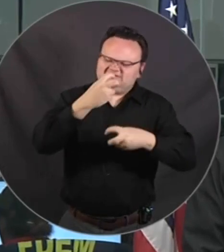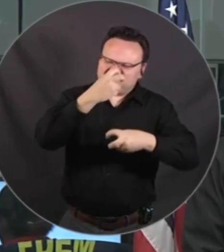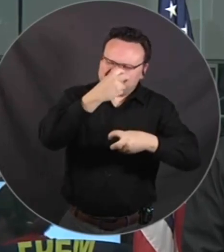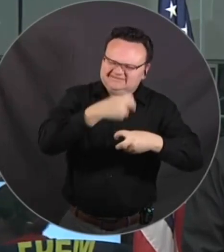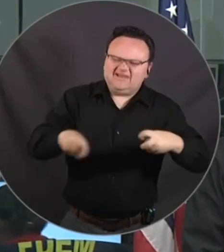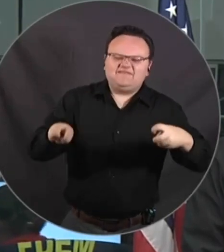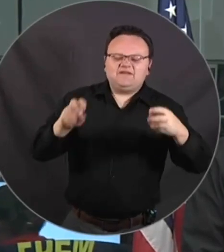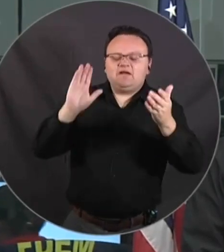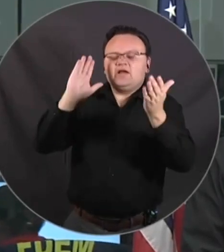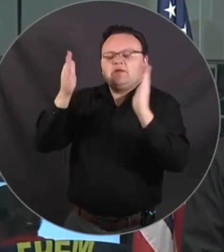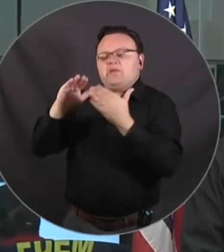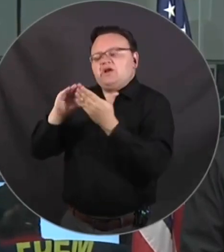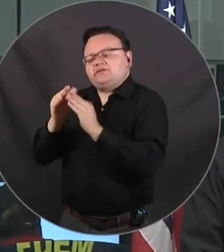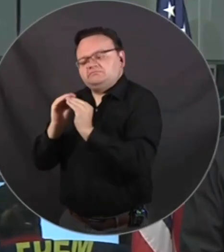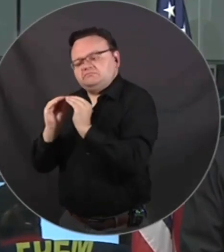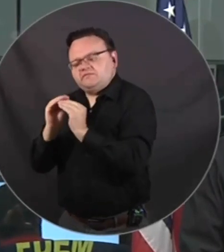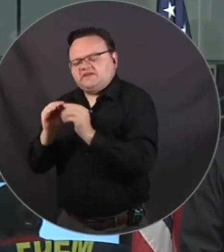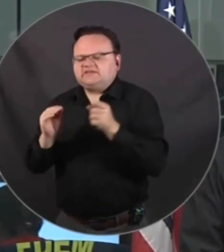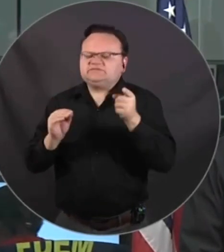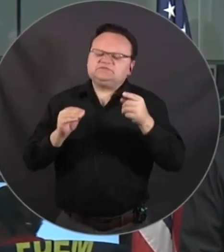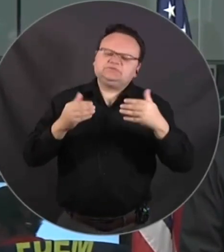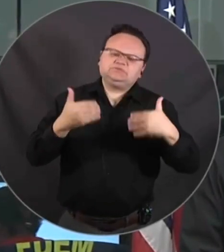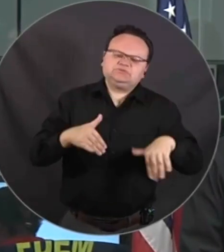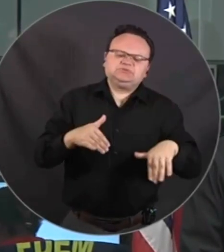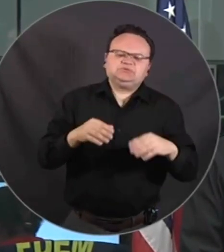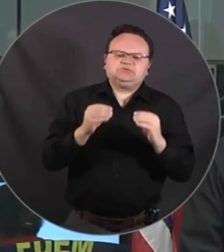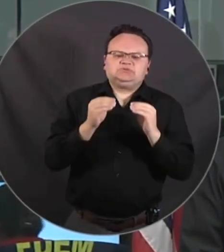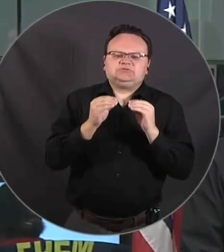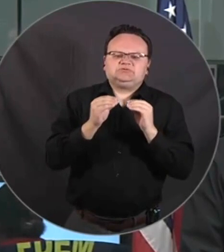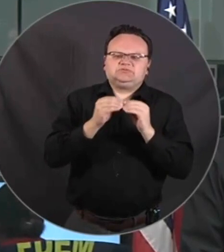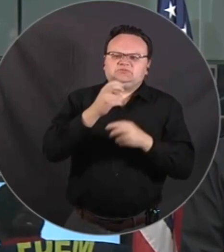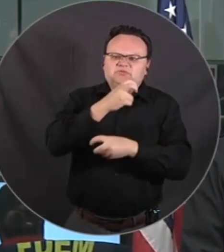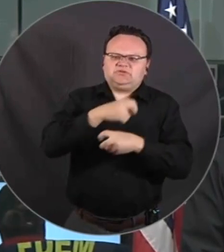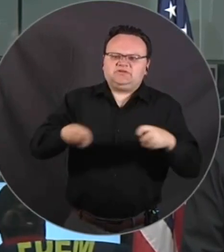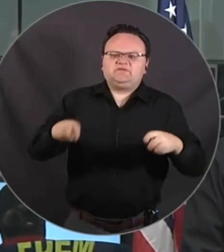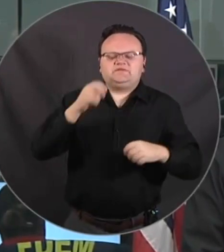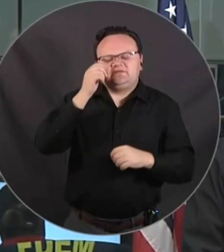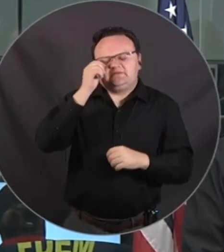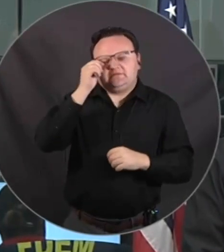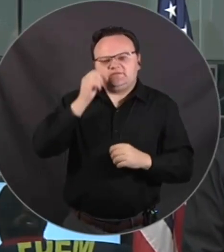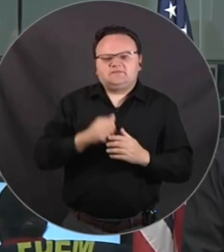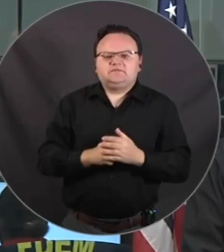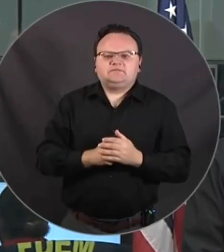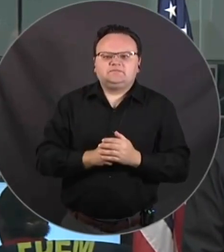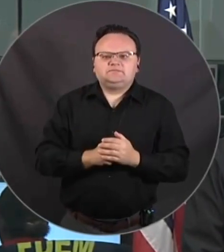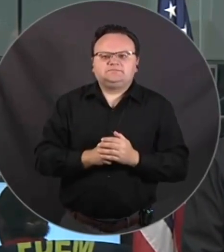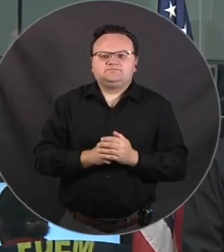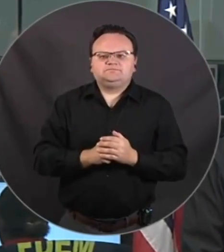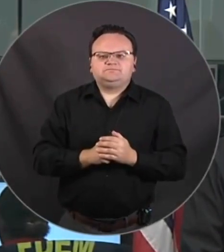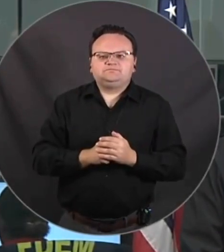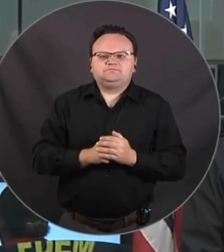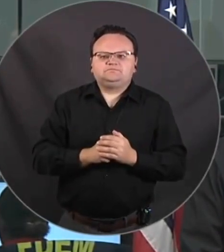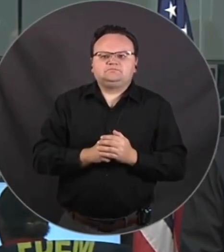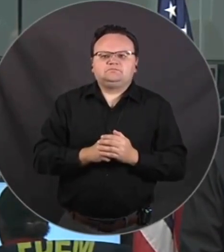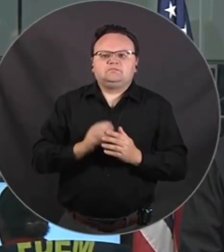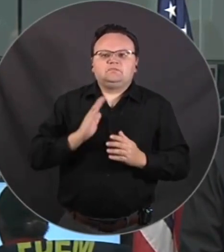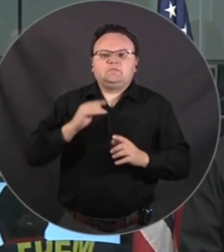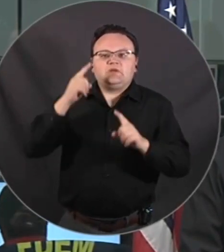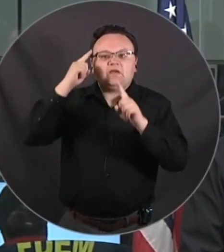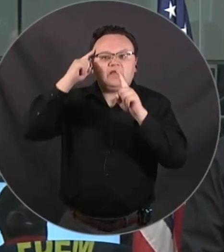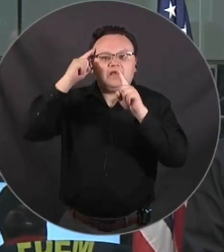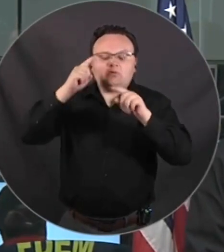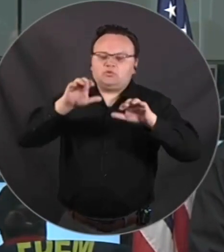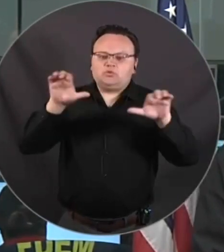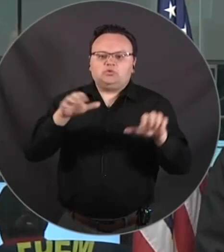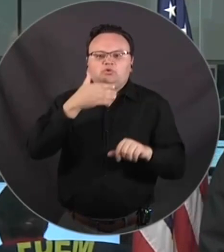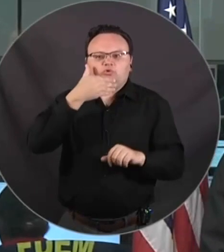feel. We may only be able to bring on a handful of customers with a 10 mile stretch of a line. So we are going to do it. We're going to get